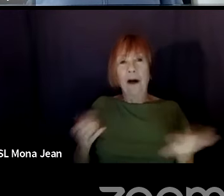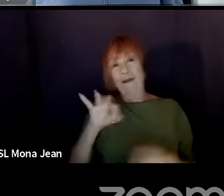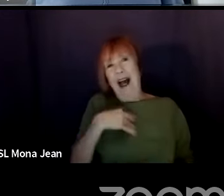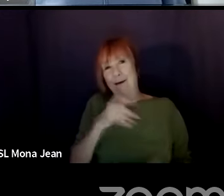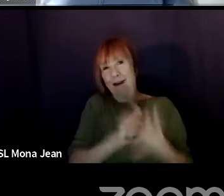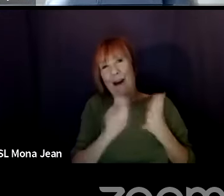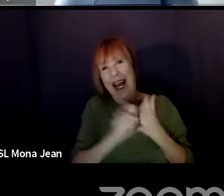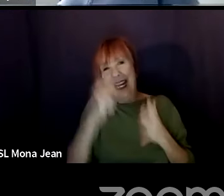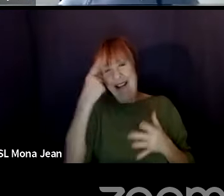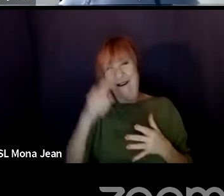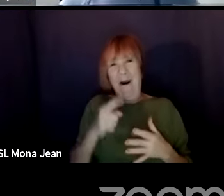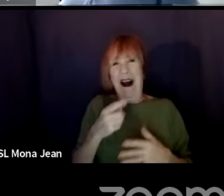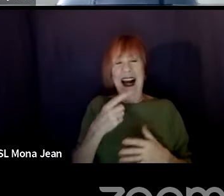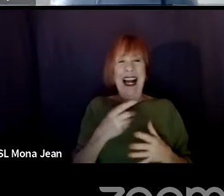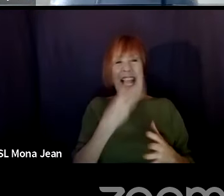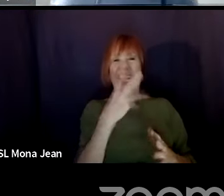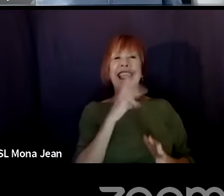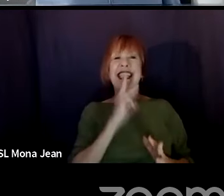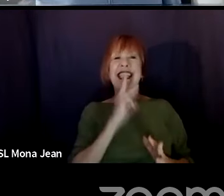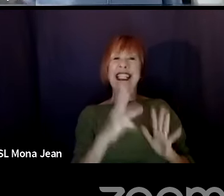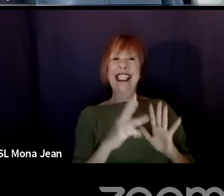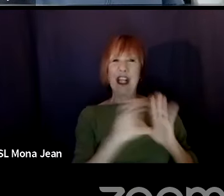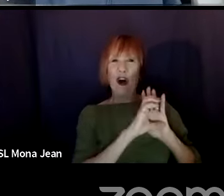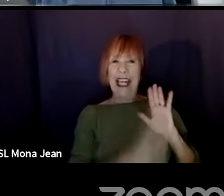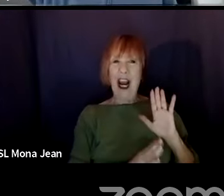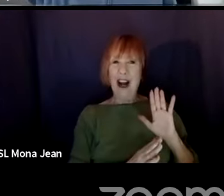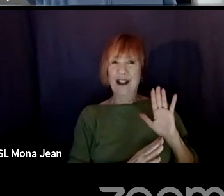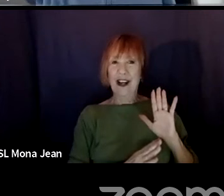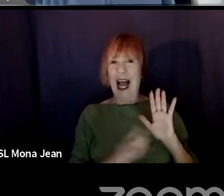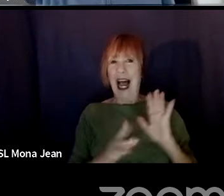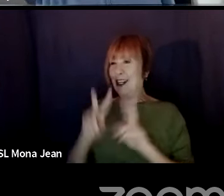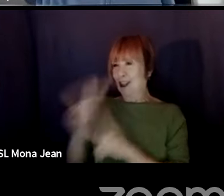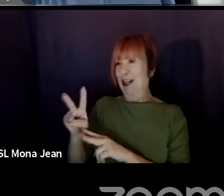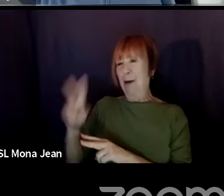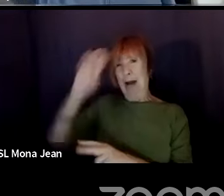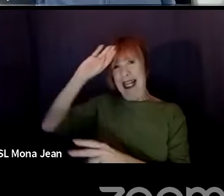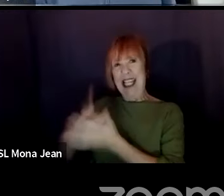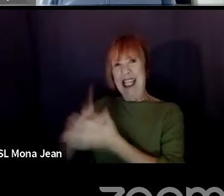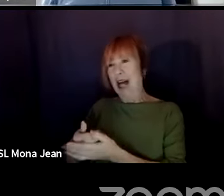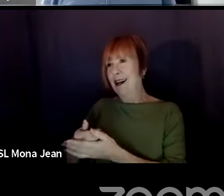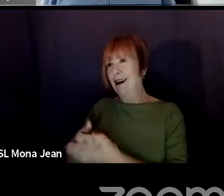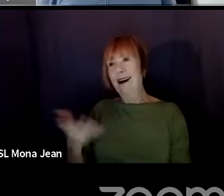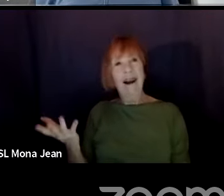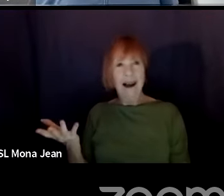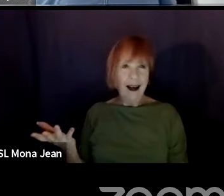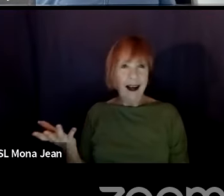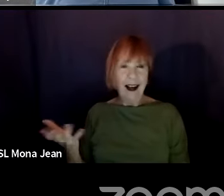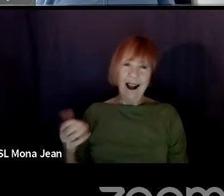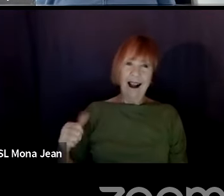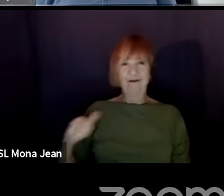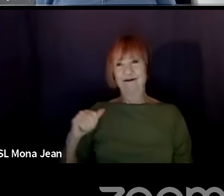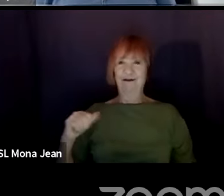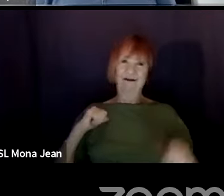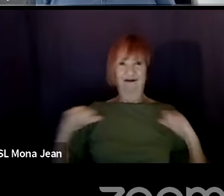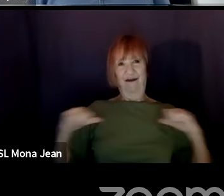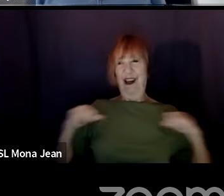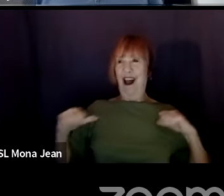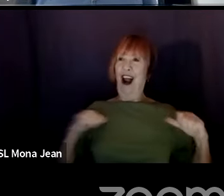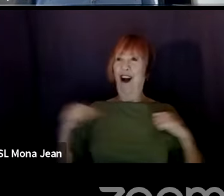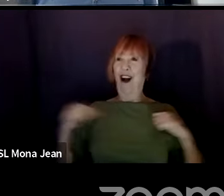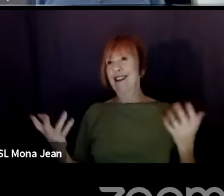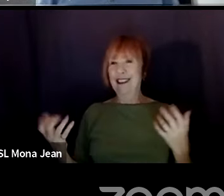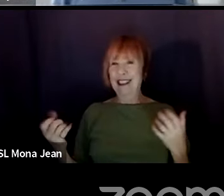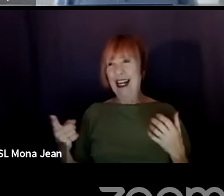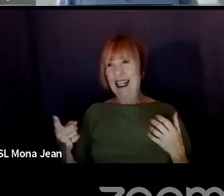the way he talks and he's a little arrogant, you know, he has a little flip mouth sometimes like a lot of teenagers. Um, but he's, and he's also, we're from Chicago